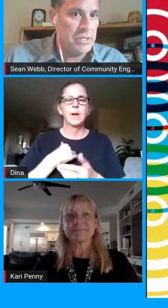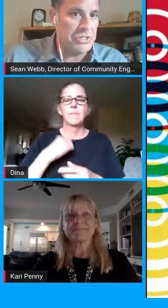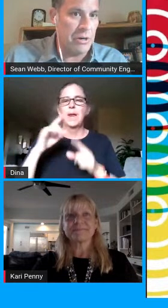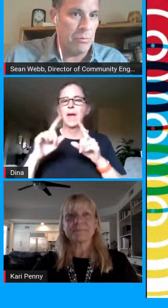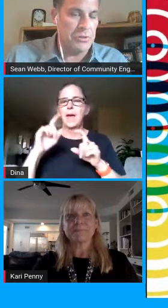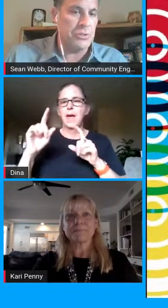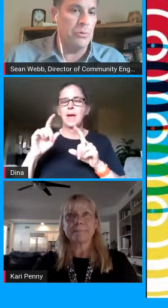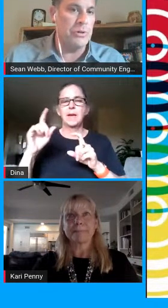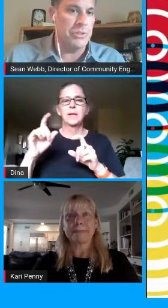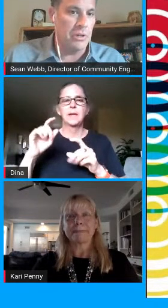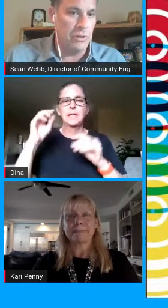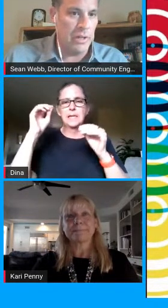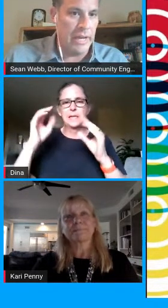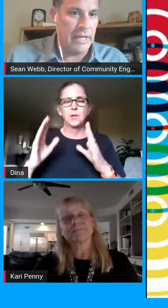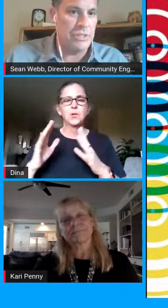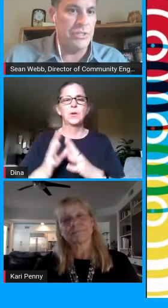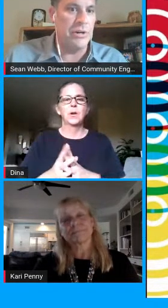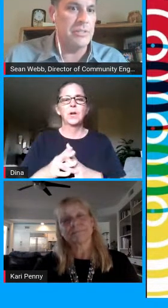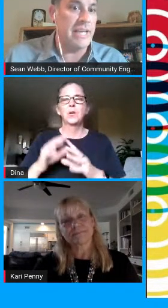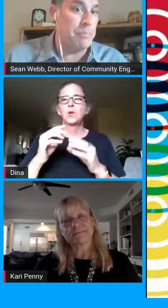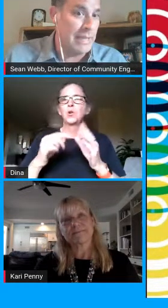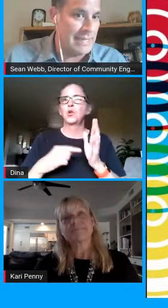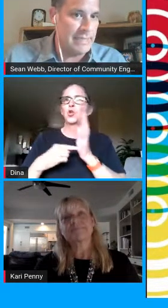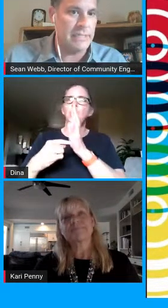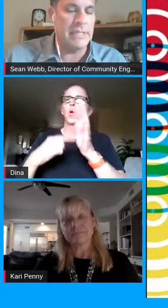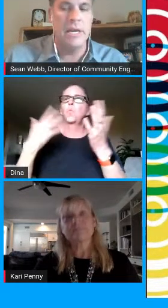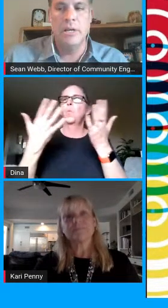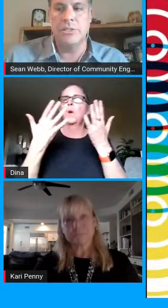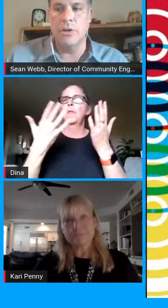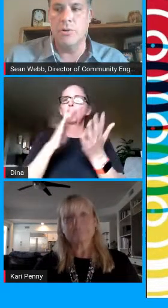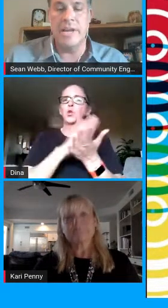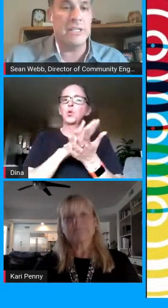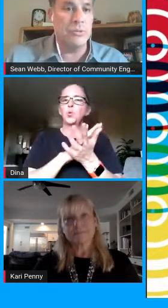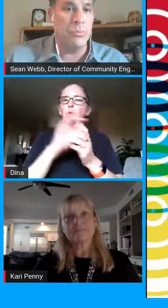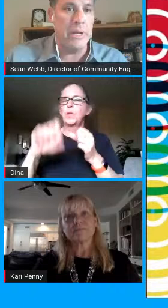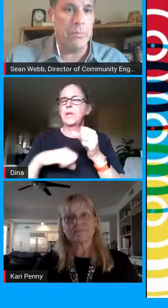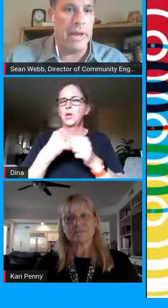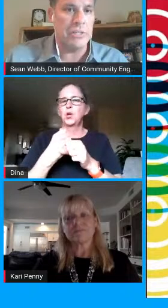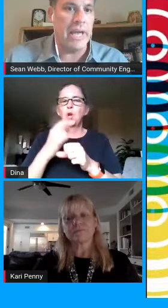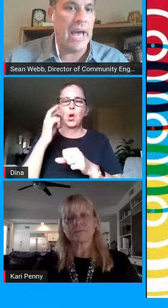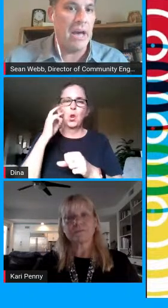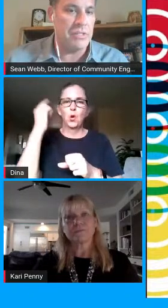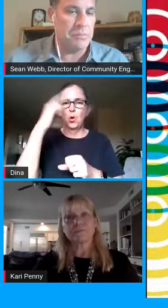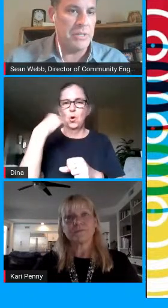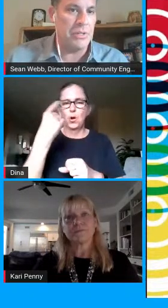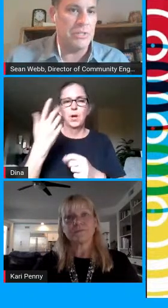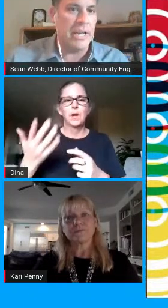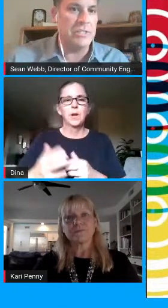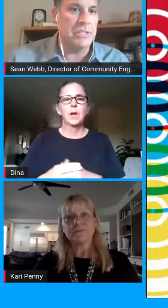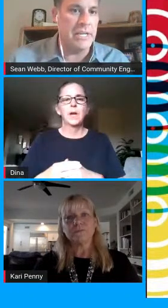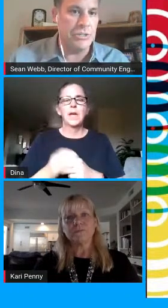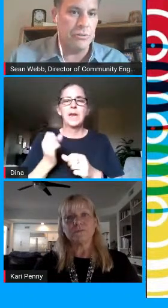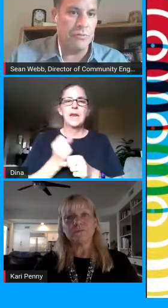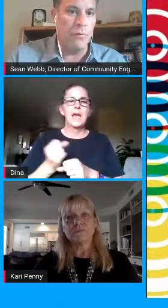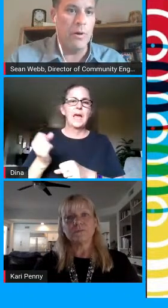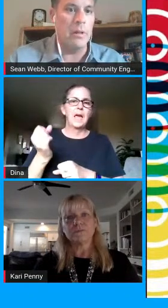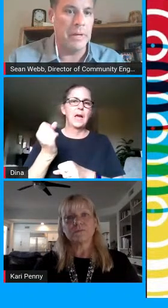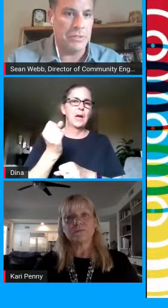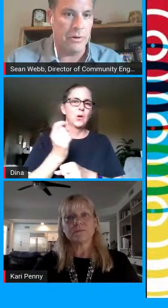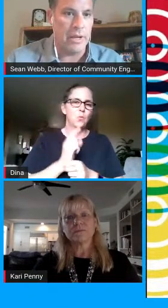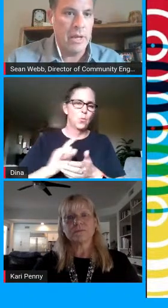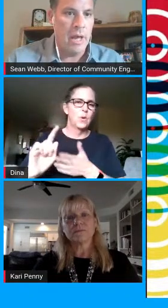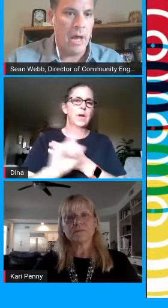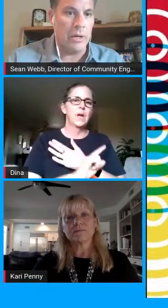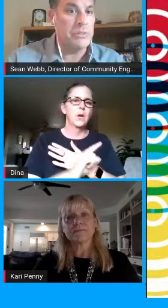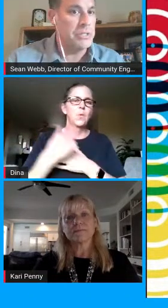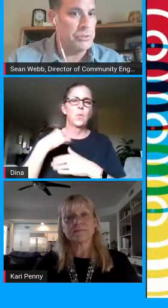on to share what their school year is going to look like and share sample lessons so next week we actually have a special education teacher from ford